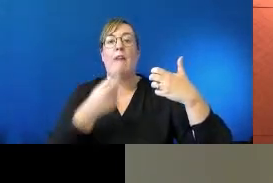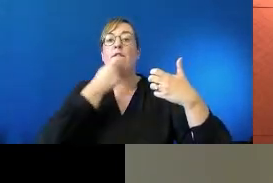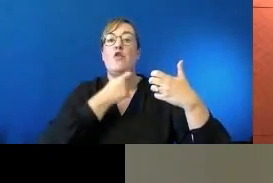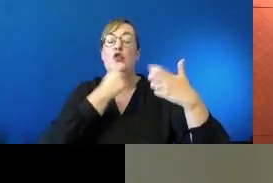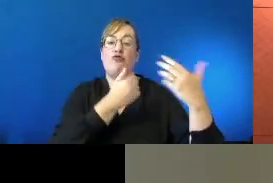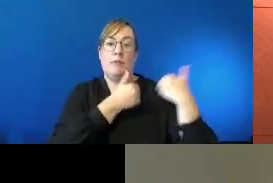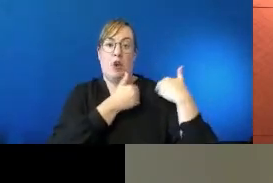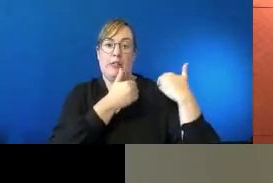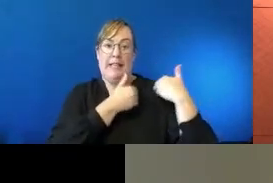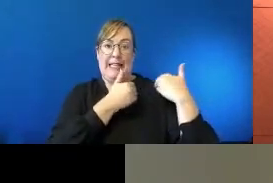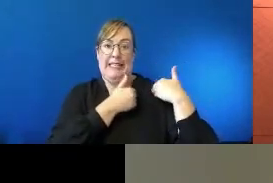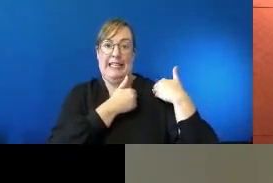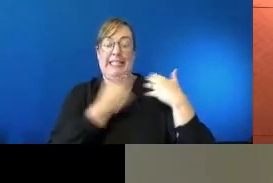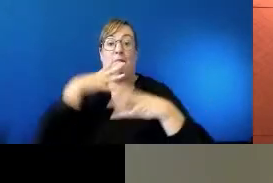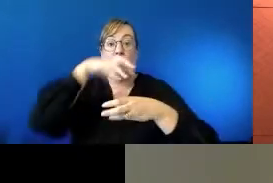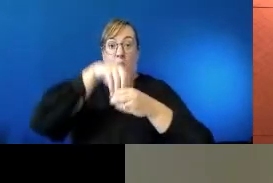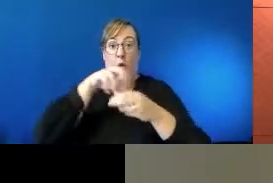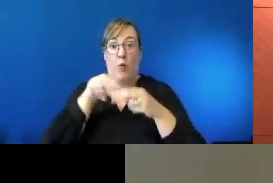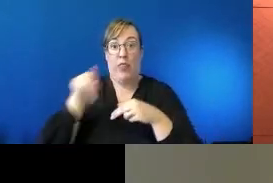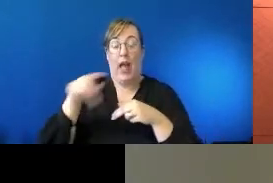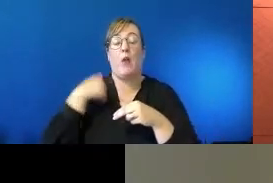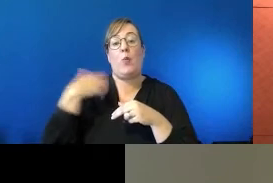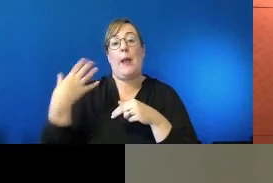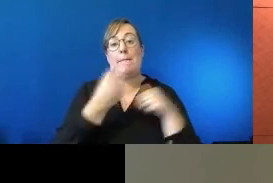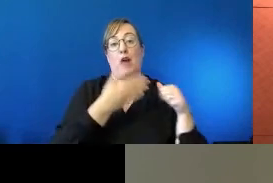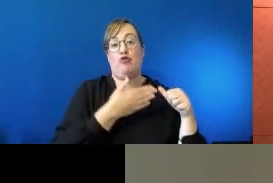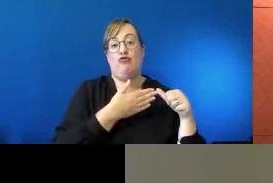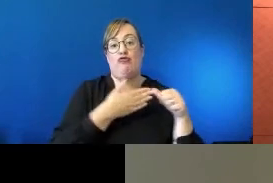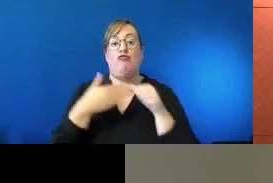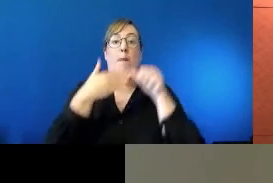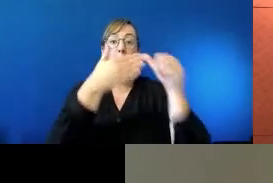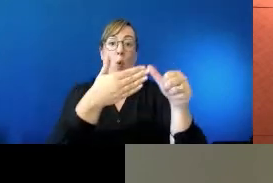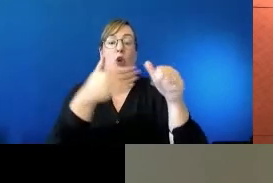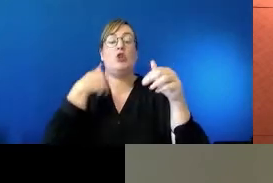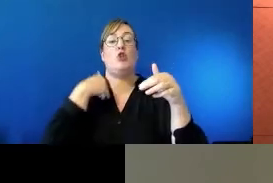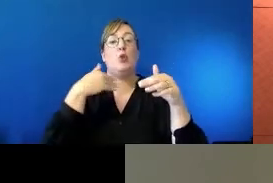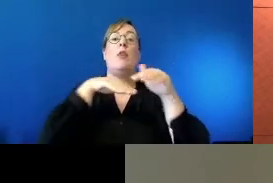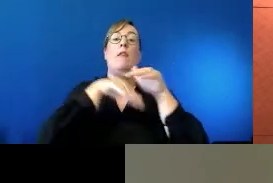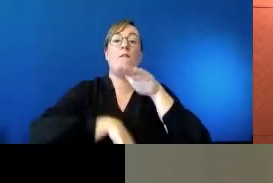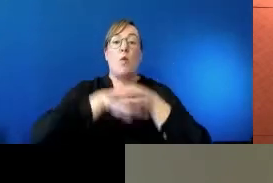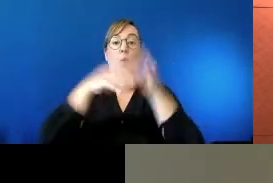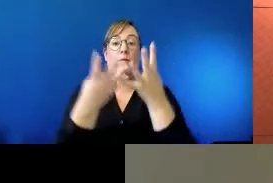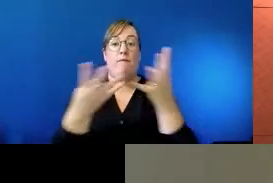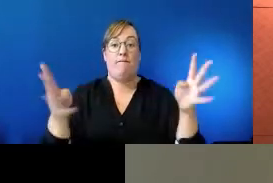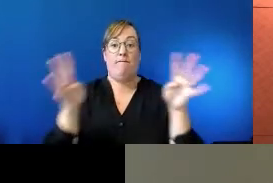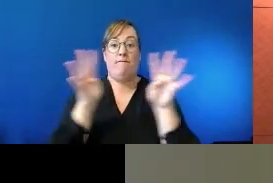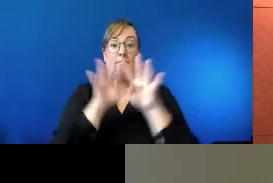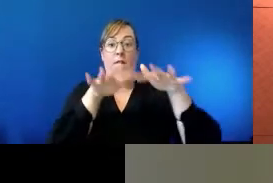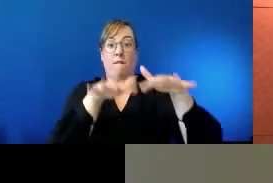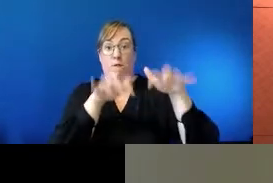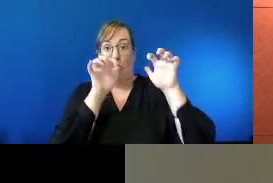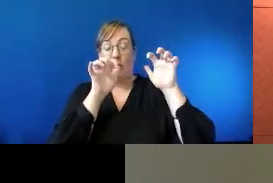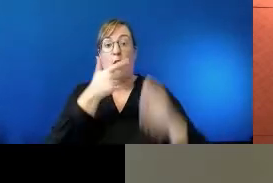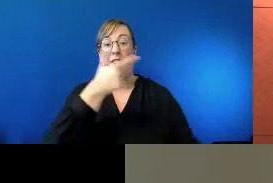and we report back to the whole forum, the 78 plus, and, um,